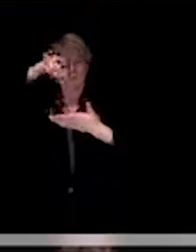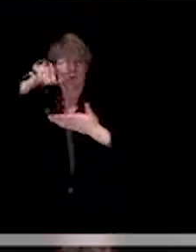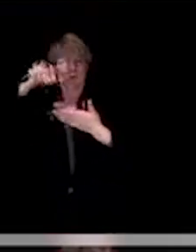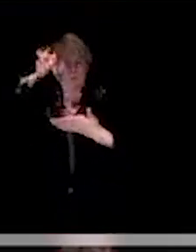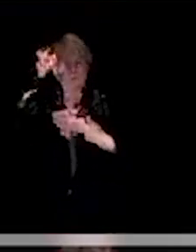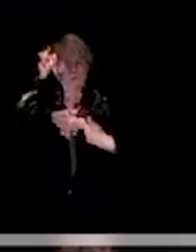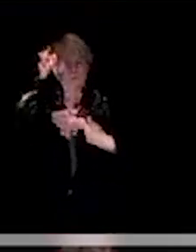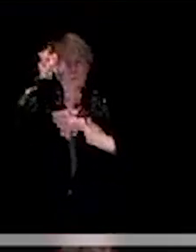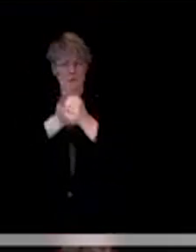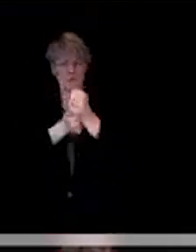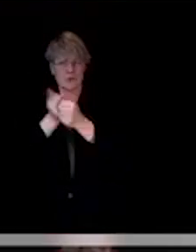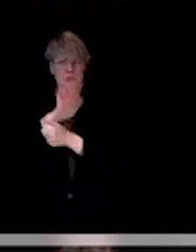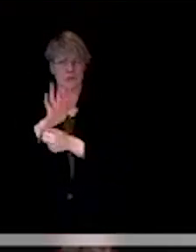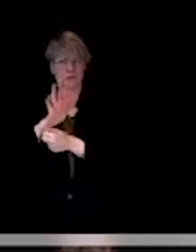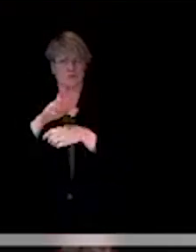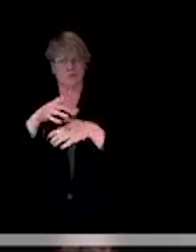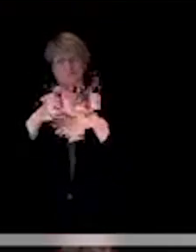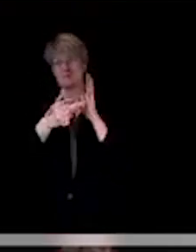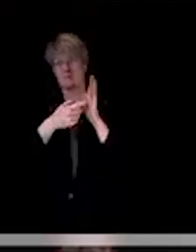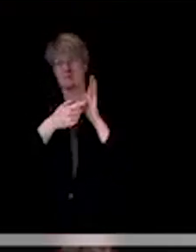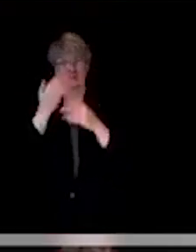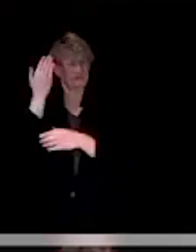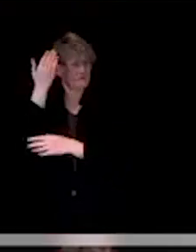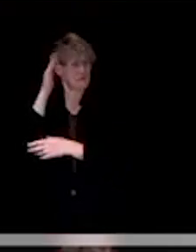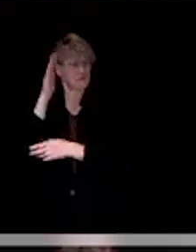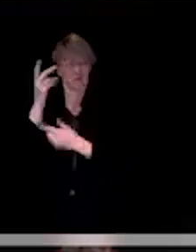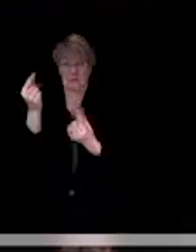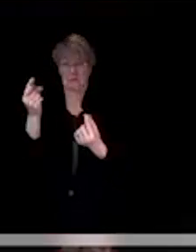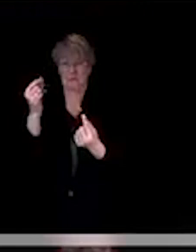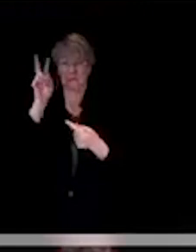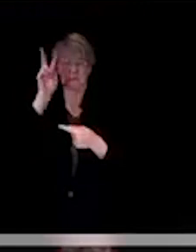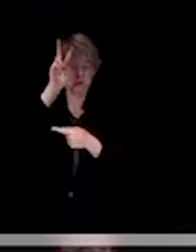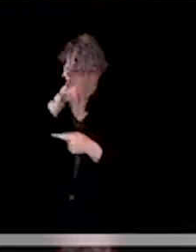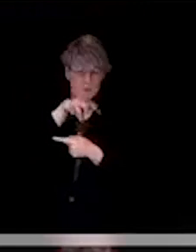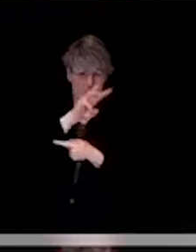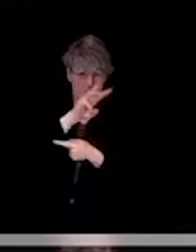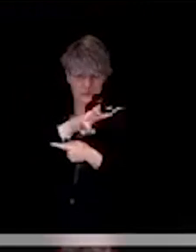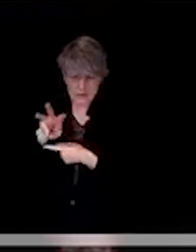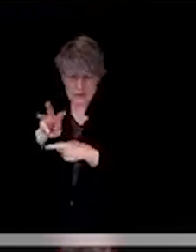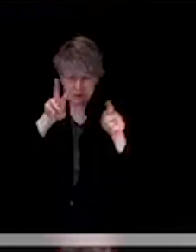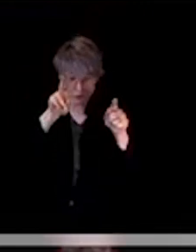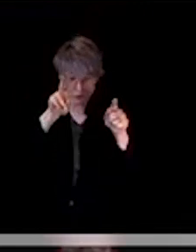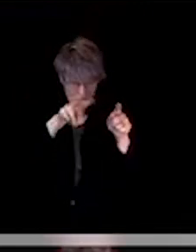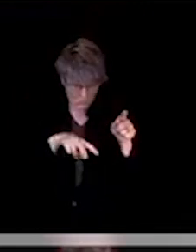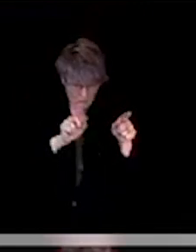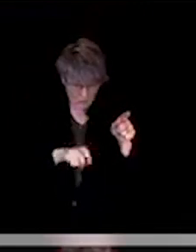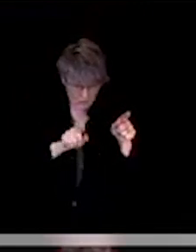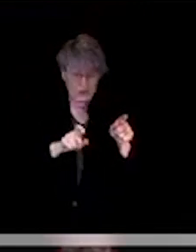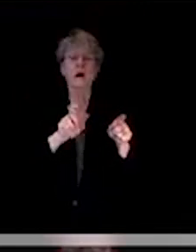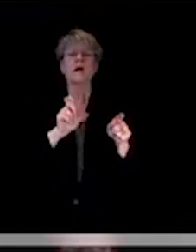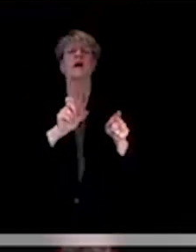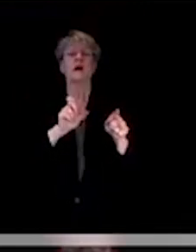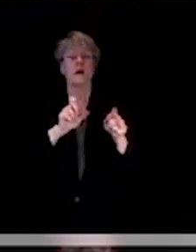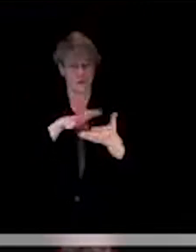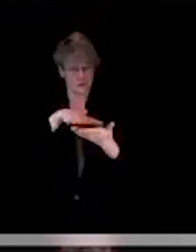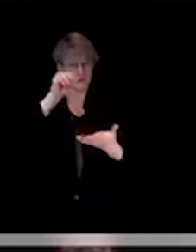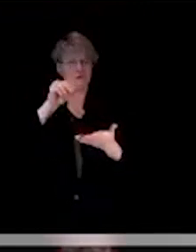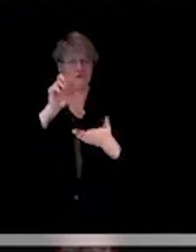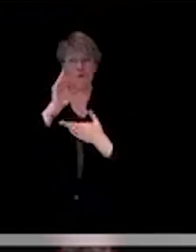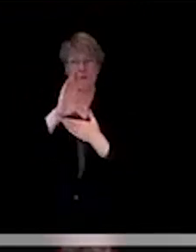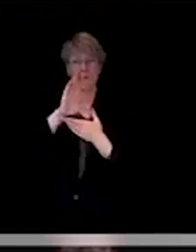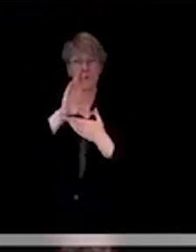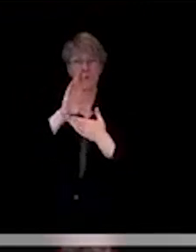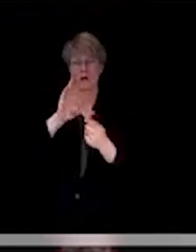so, if it's not clear to you, you can look at the guidance online or you can ask the business what their plan